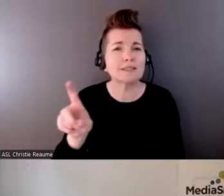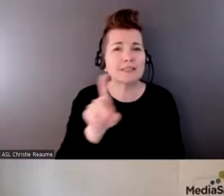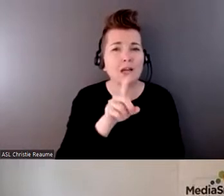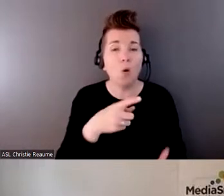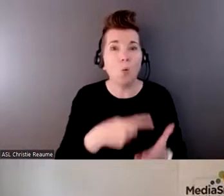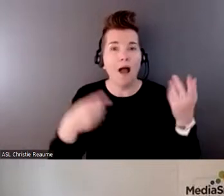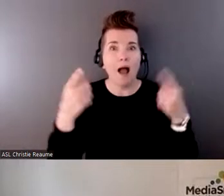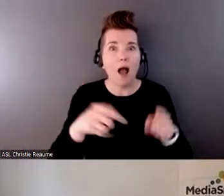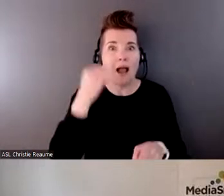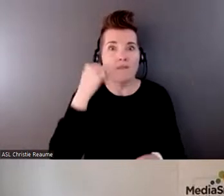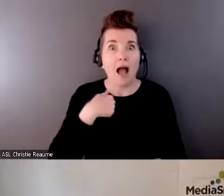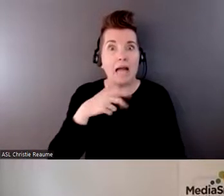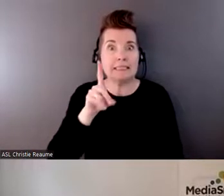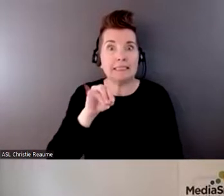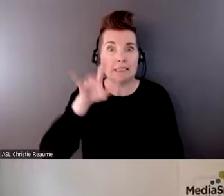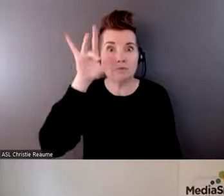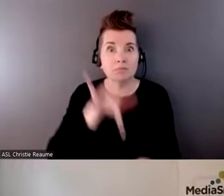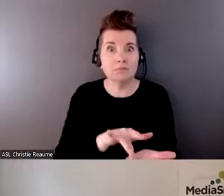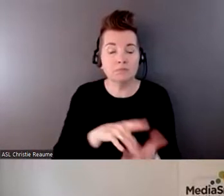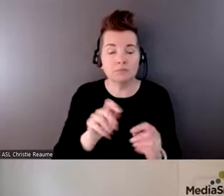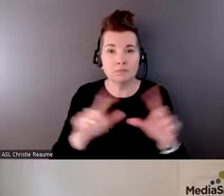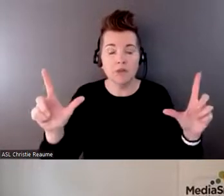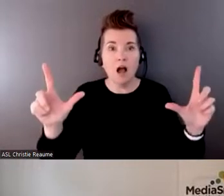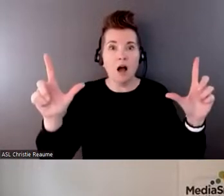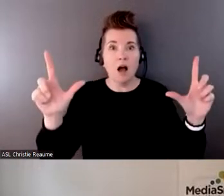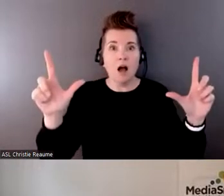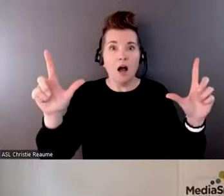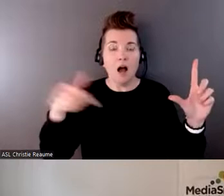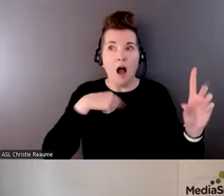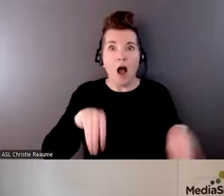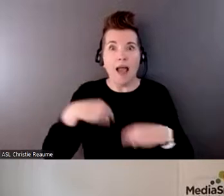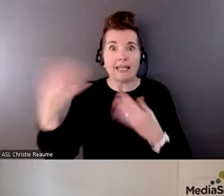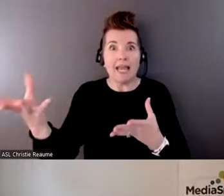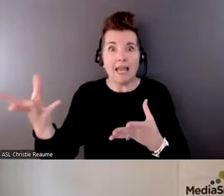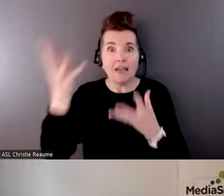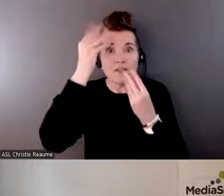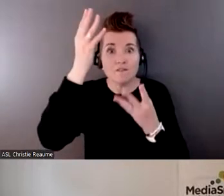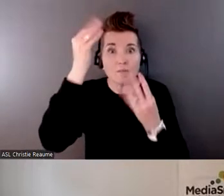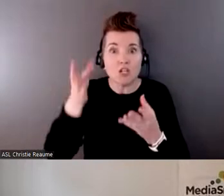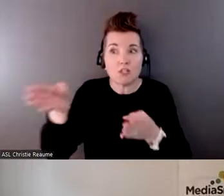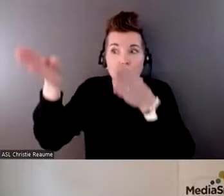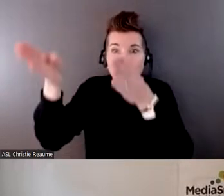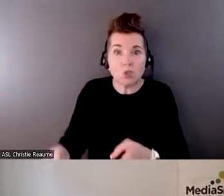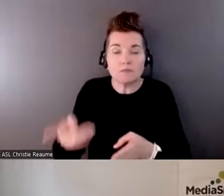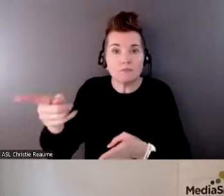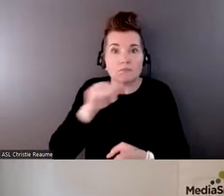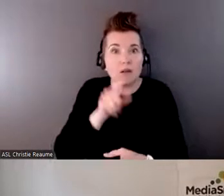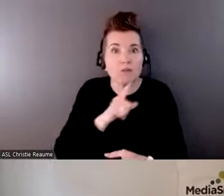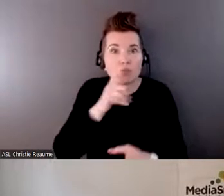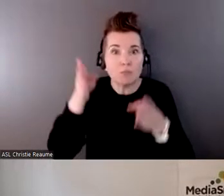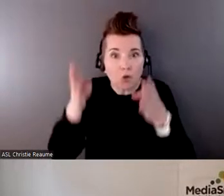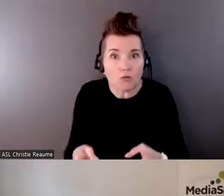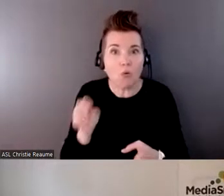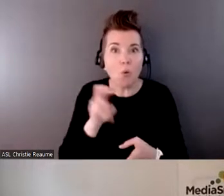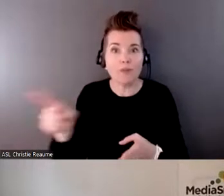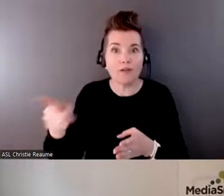click on the wrong link, or you don't realize that you've fed information to somebody who is not who they claim to be. Um, what are your